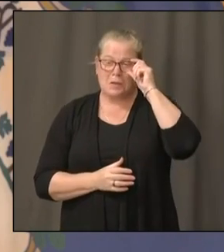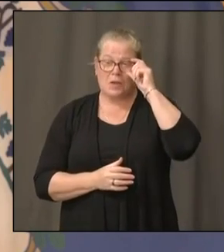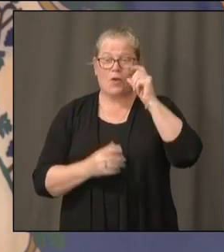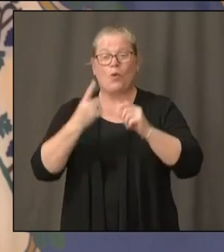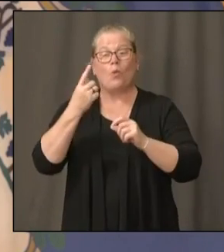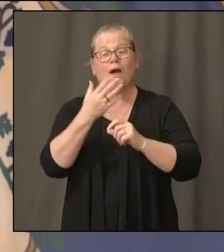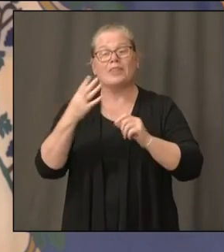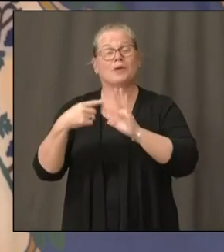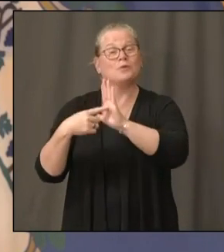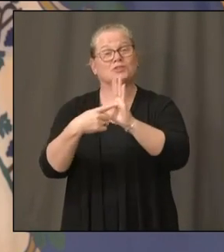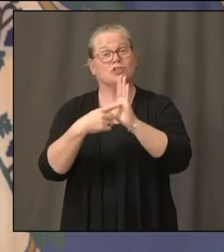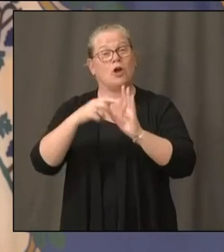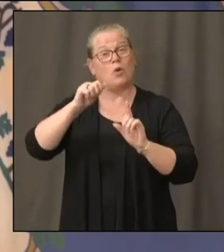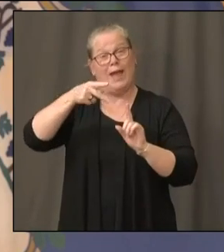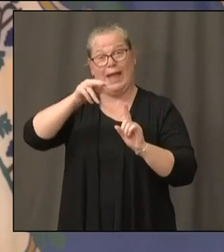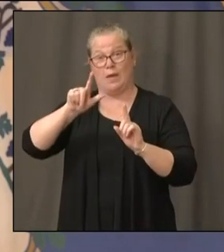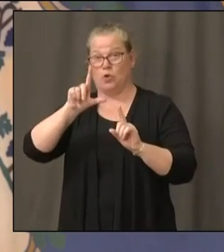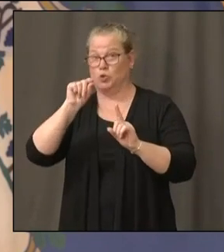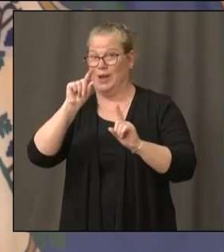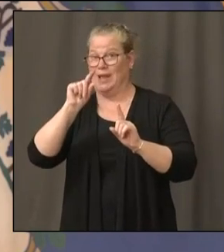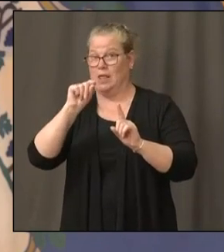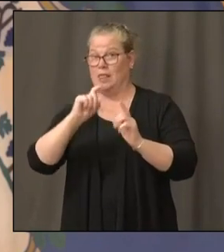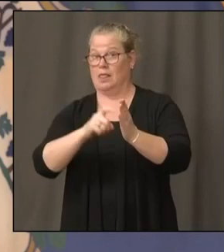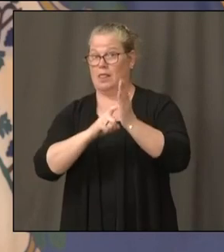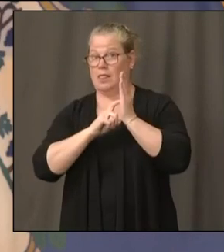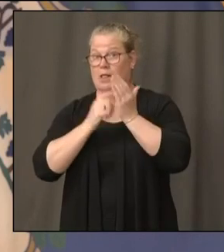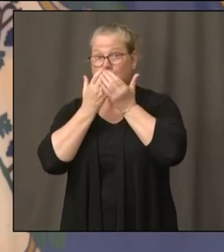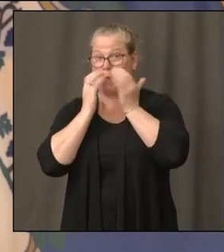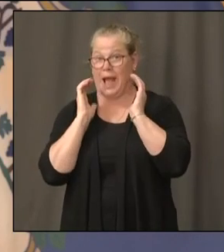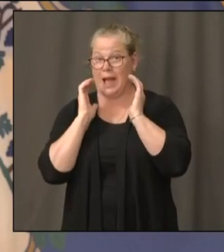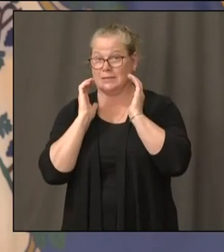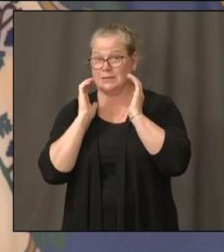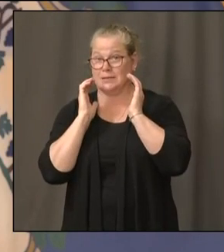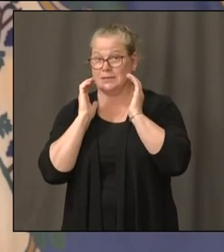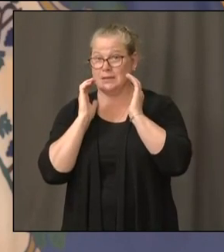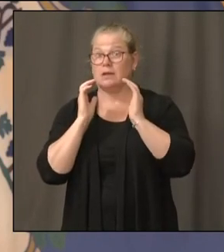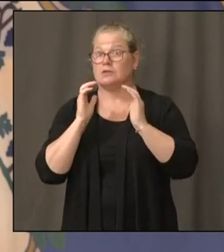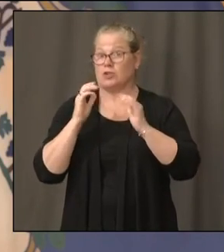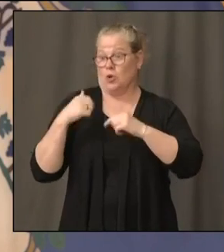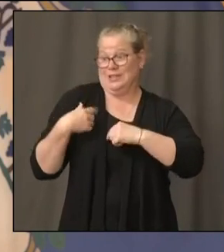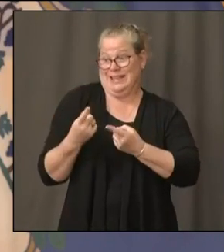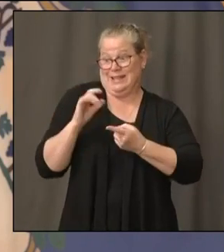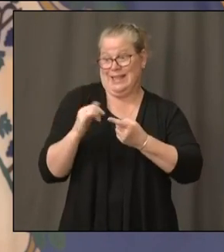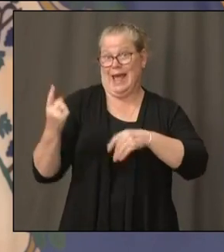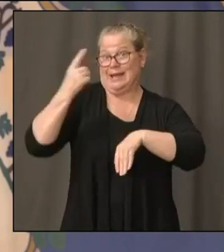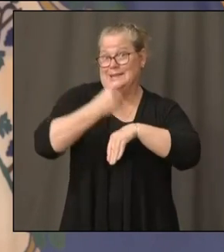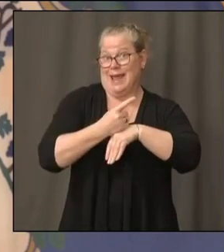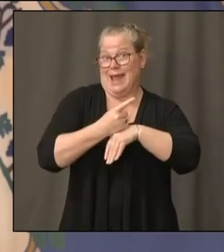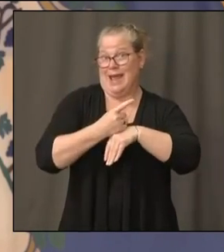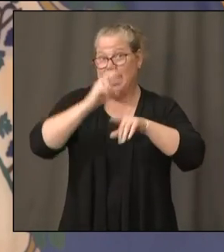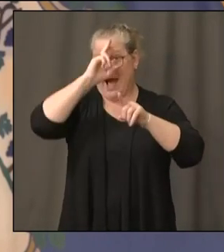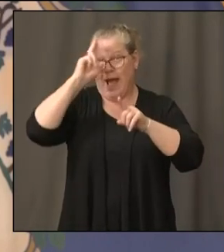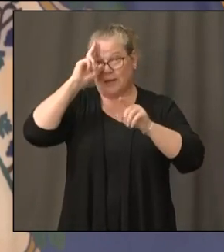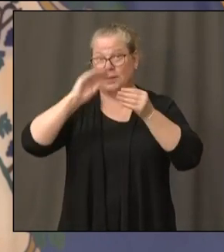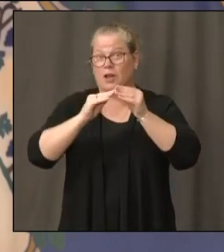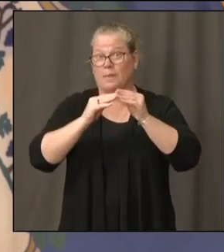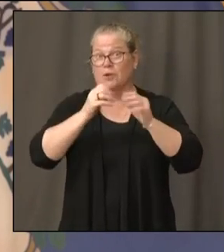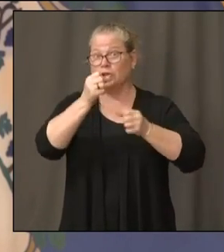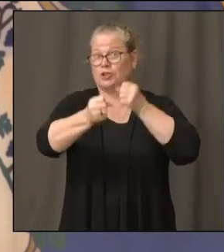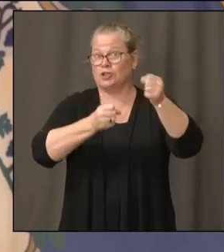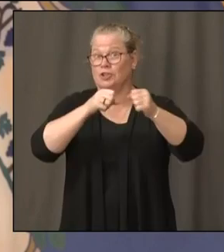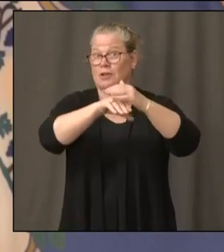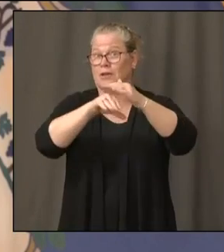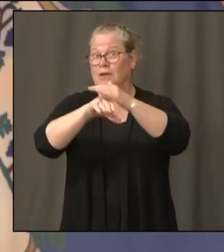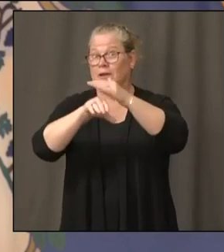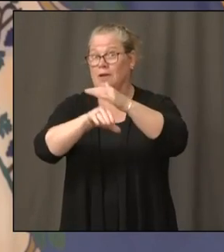That was April 20th. For the next three months, our hospitalizations have gone down since that date. And what a difference it makes. It